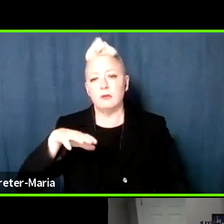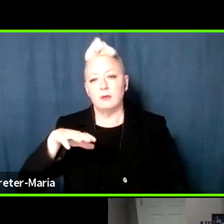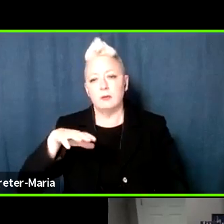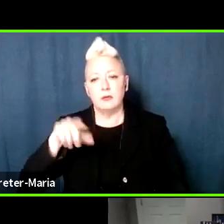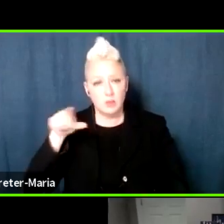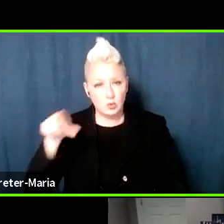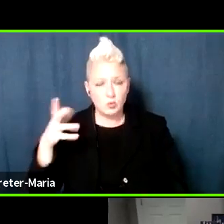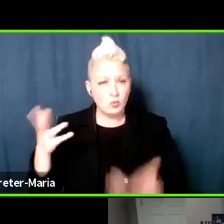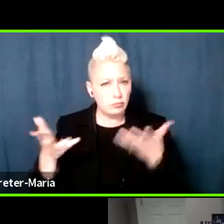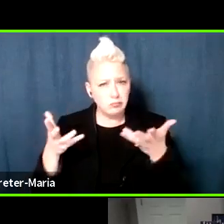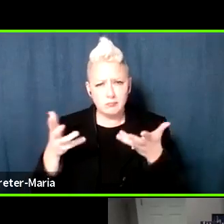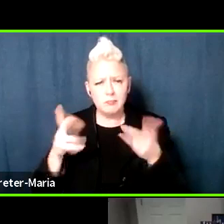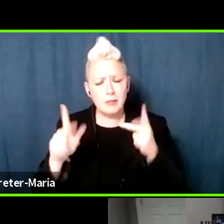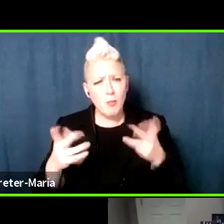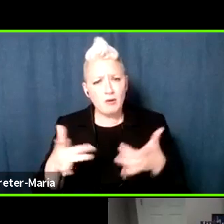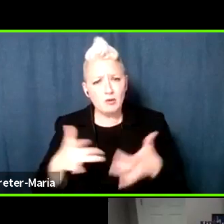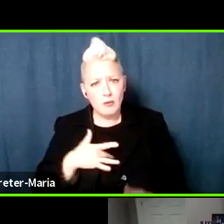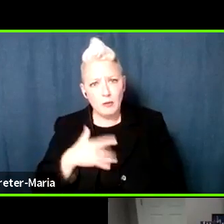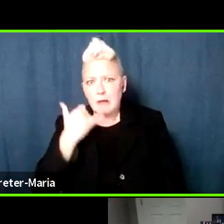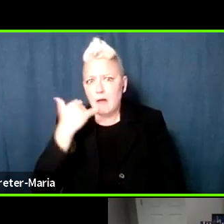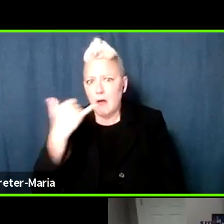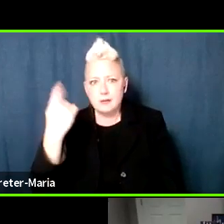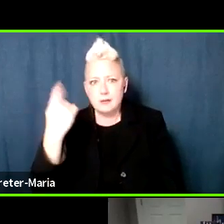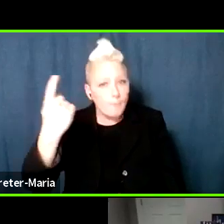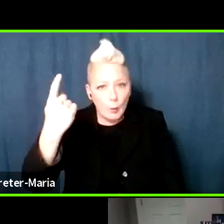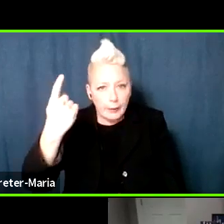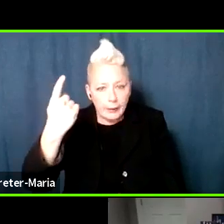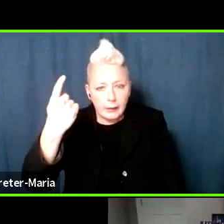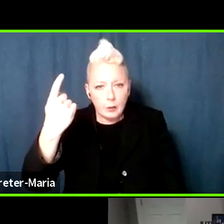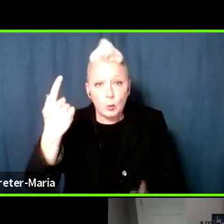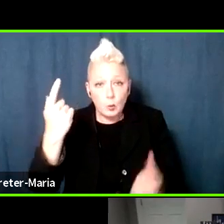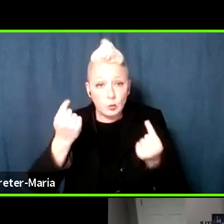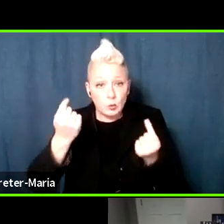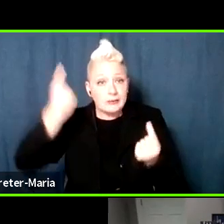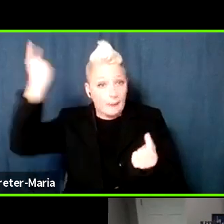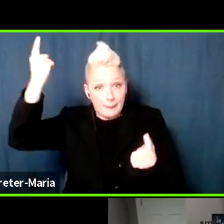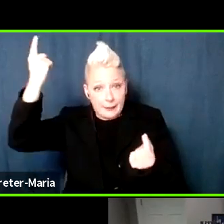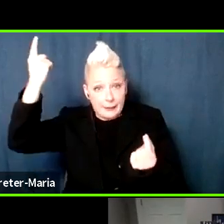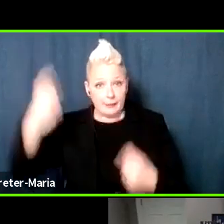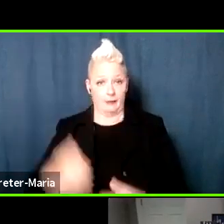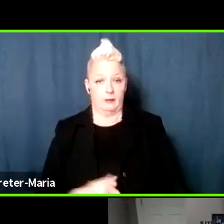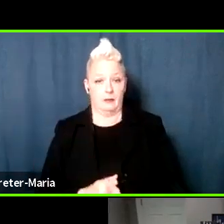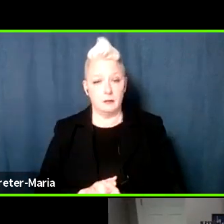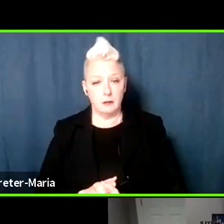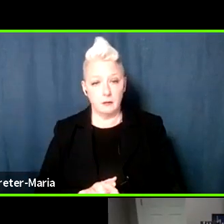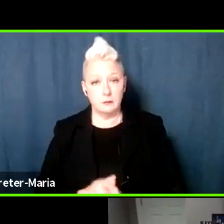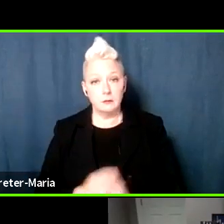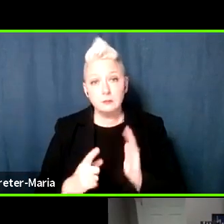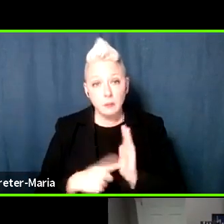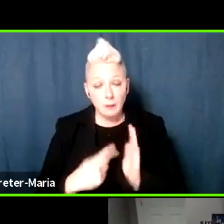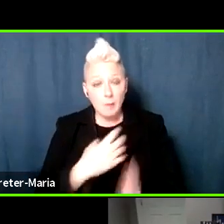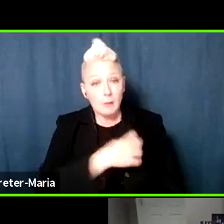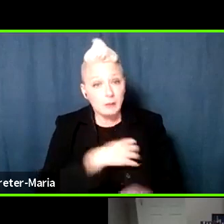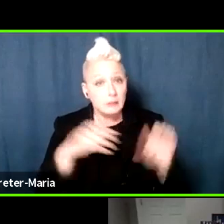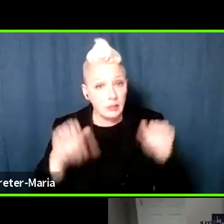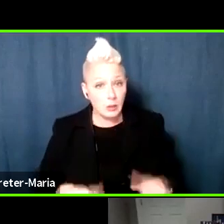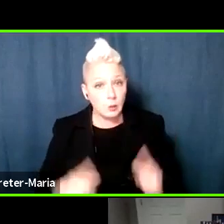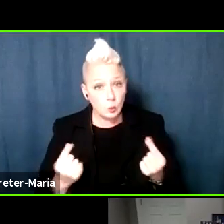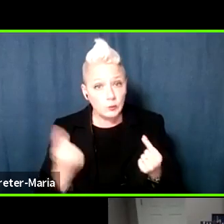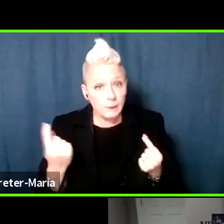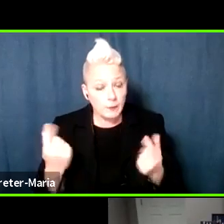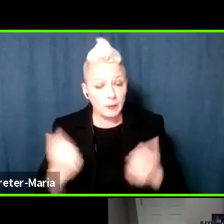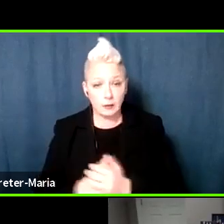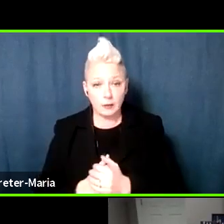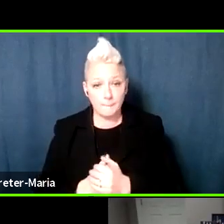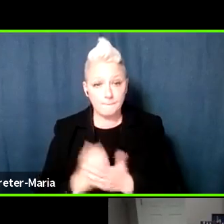people want to feel they can call someone who's going to do something. And sometimes the police can do something, even if just to